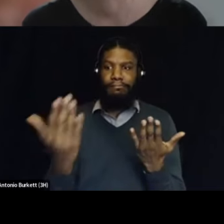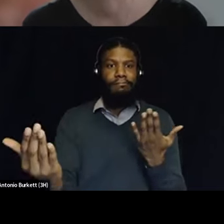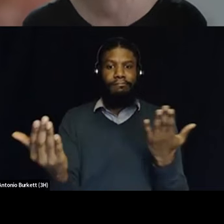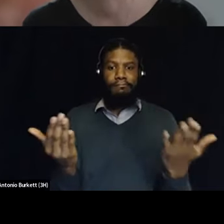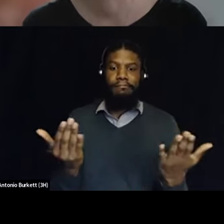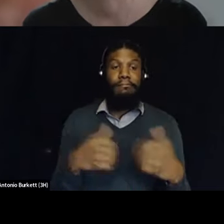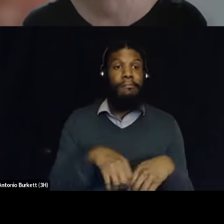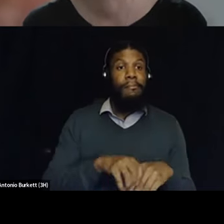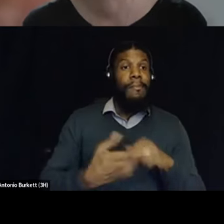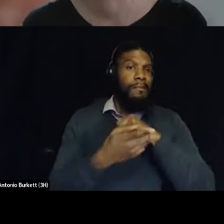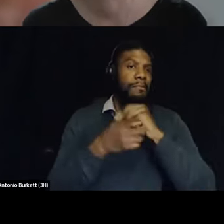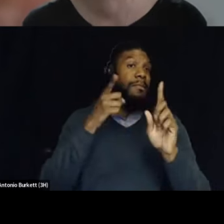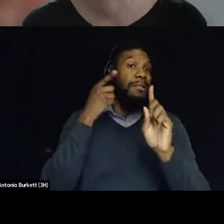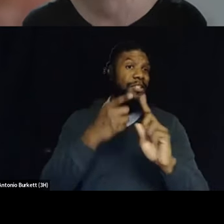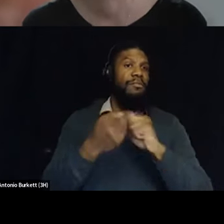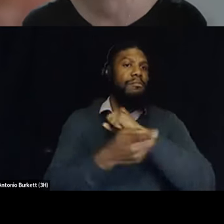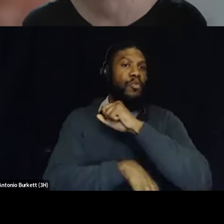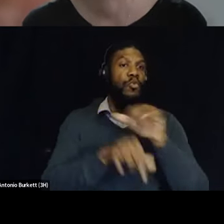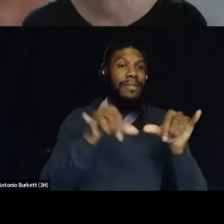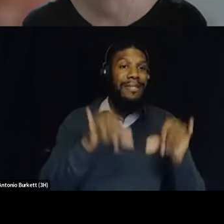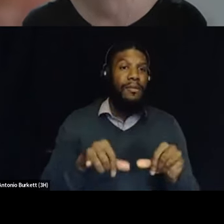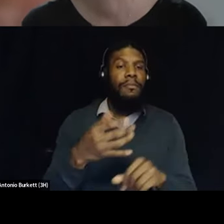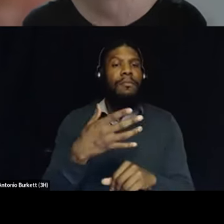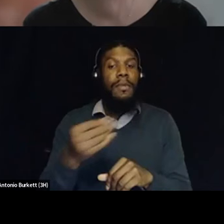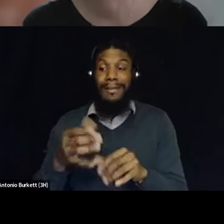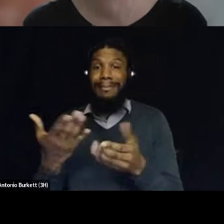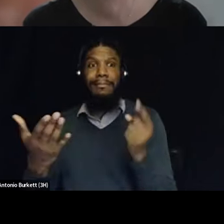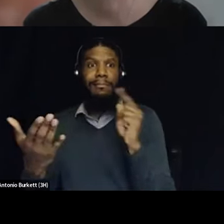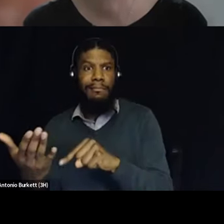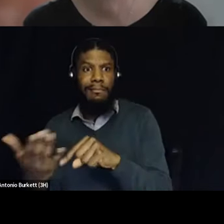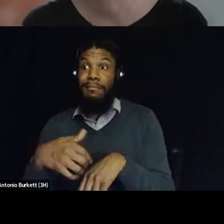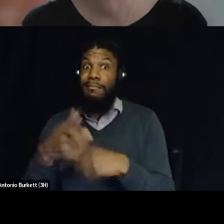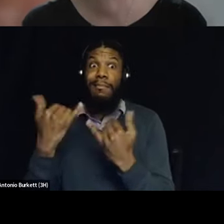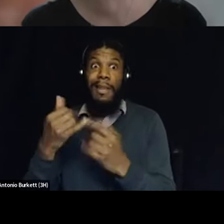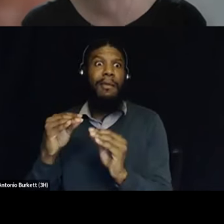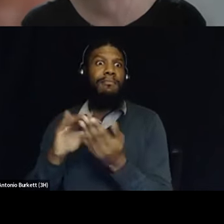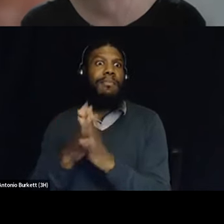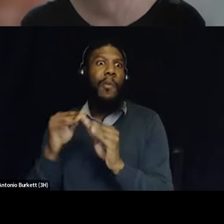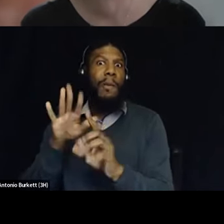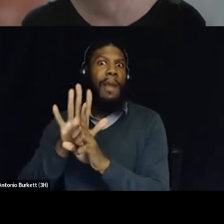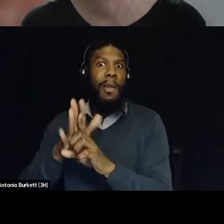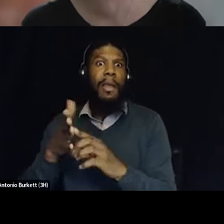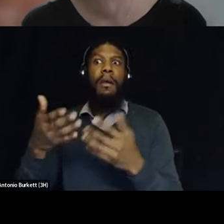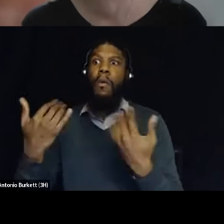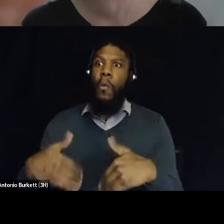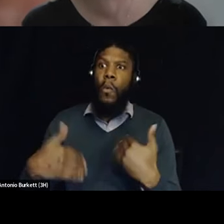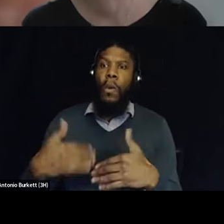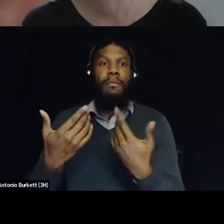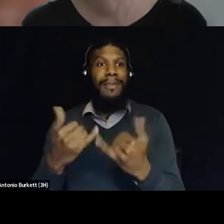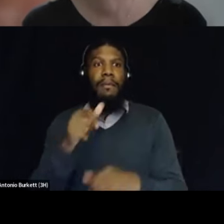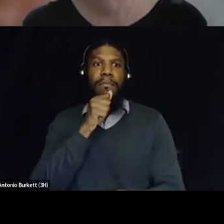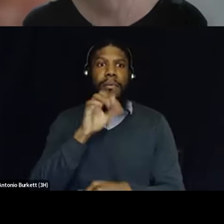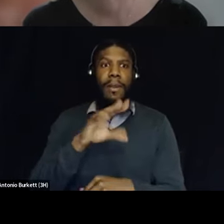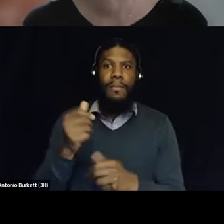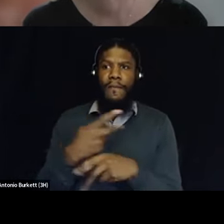punitive system but also that because these punitive systems have become so popular that now companies are like oh how do i make a buck off of